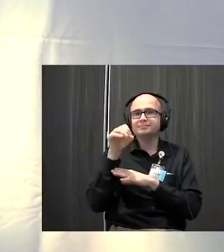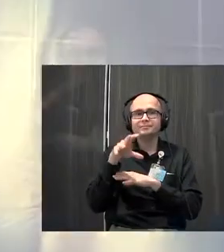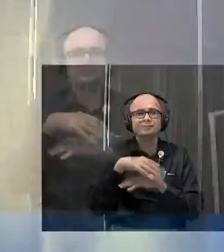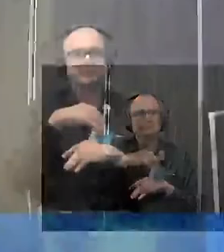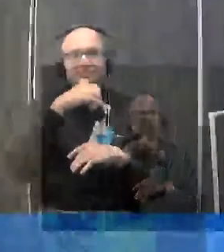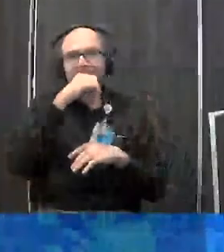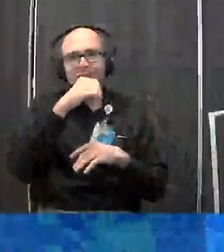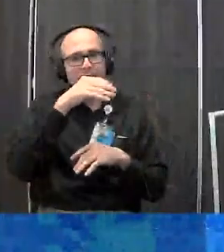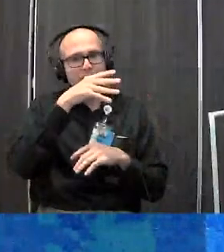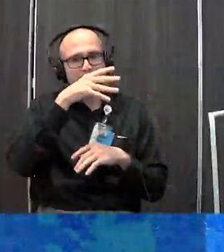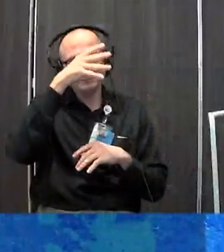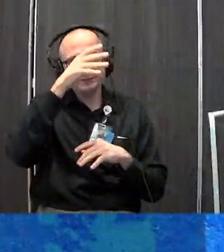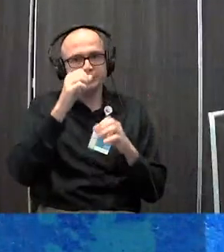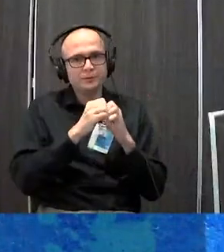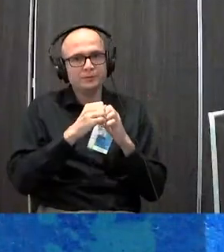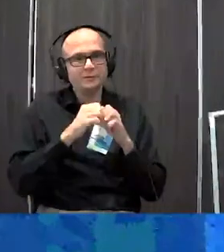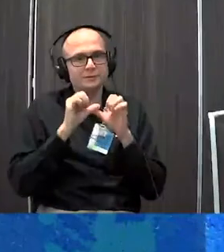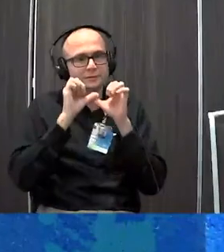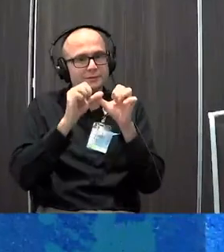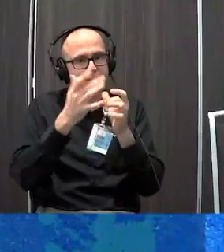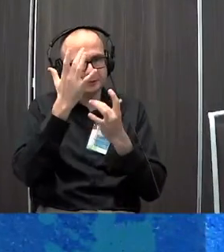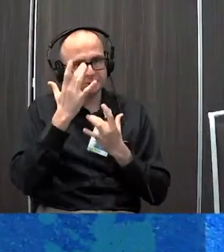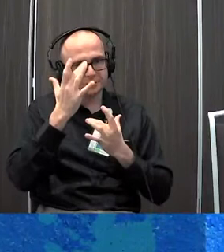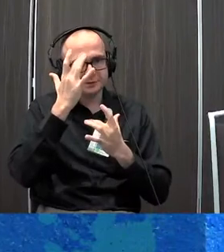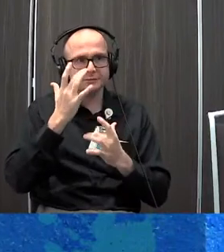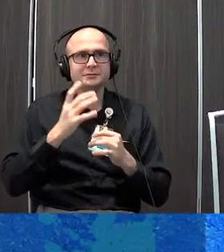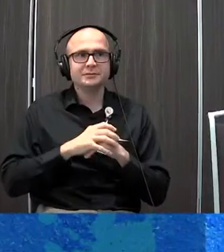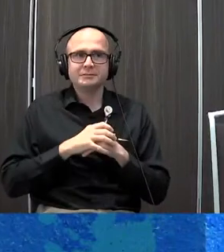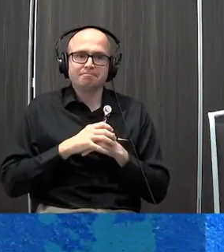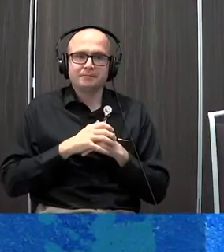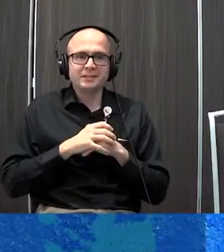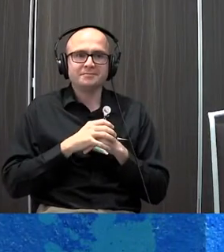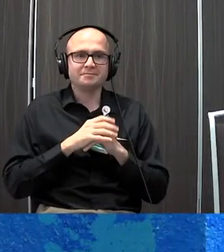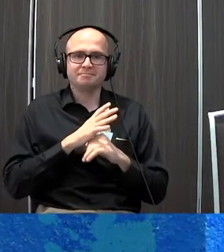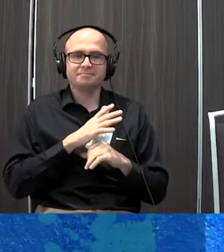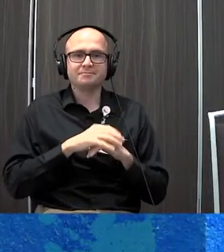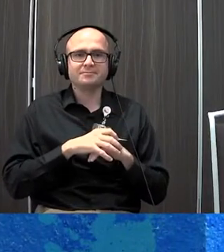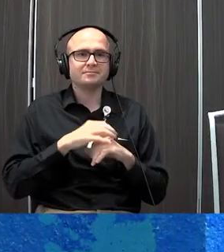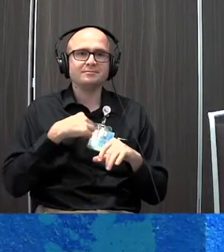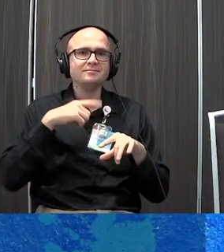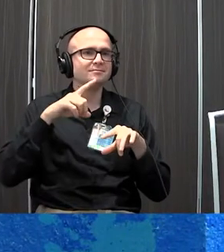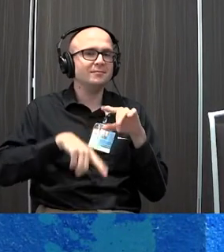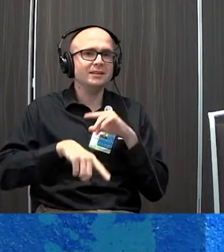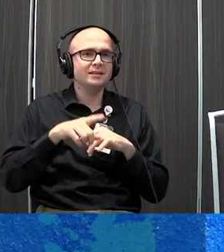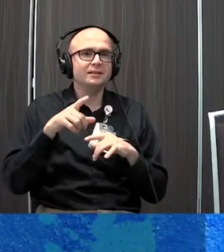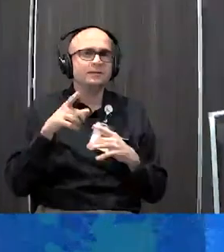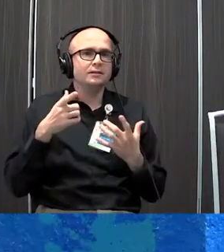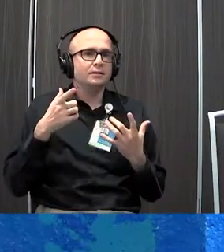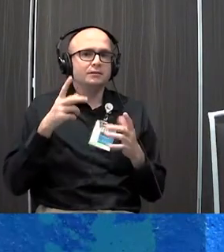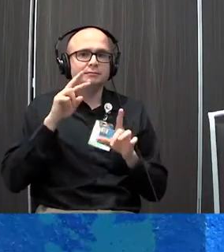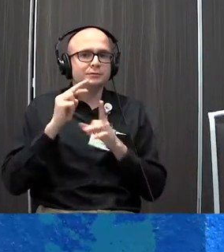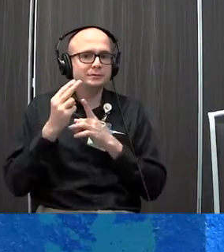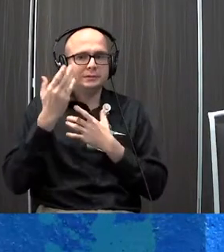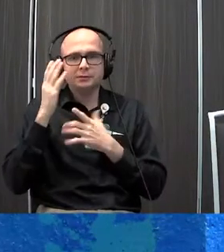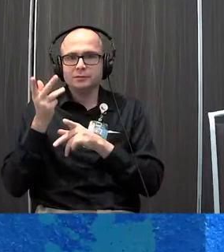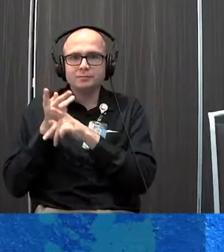of a child with a chronic illness. So I can't speak to you from that perspective, and I don't know what it is to either be